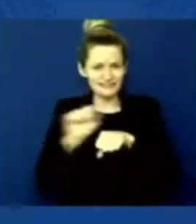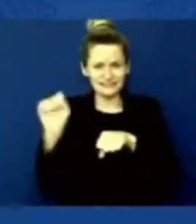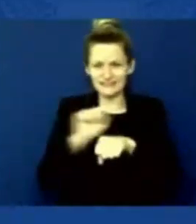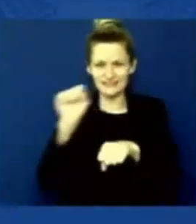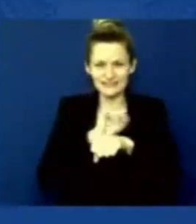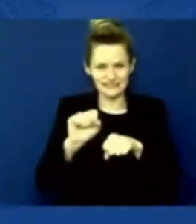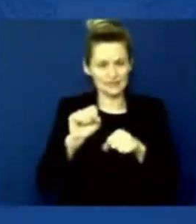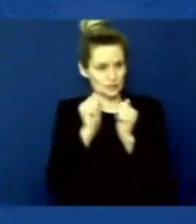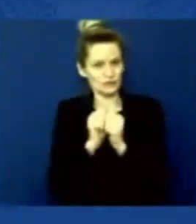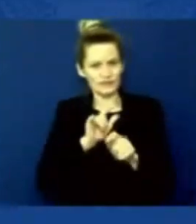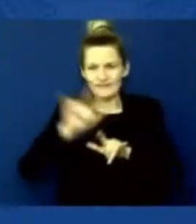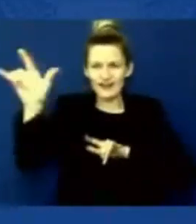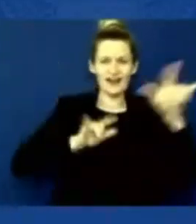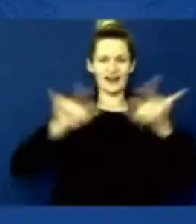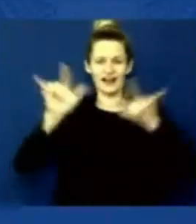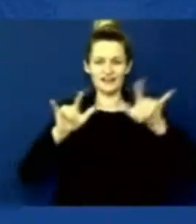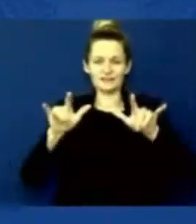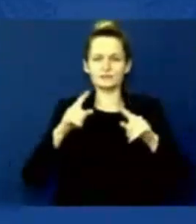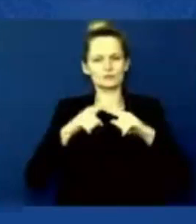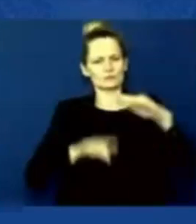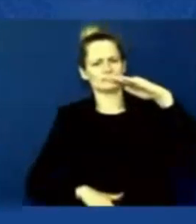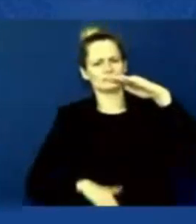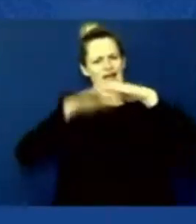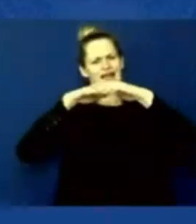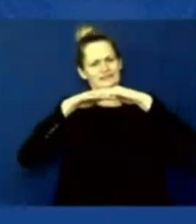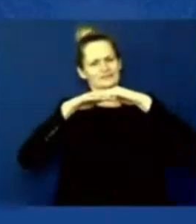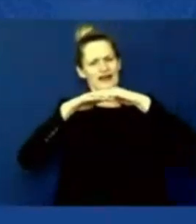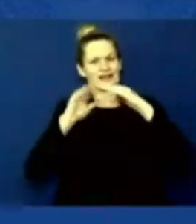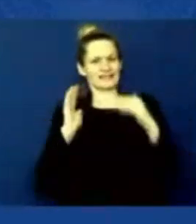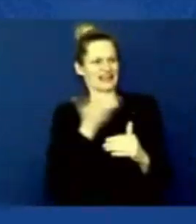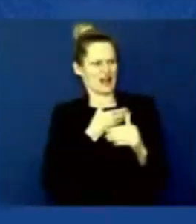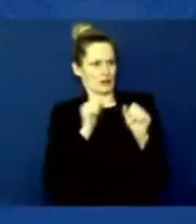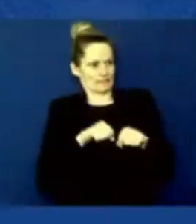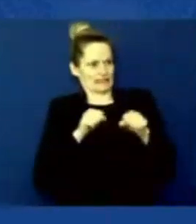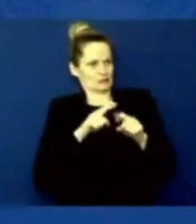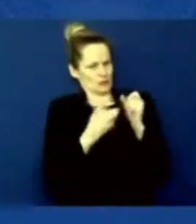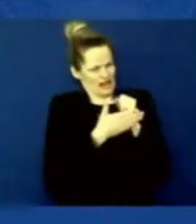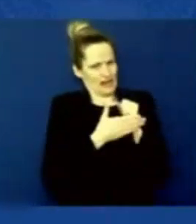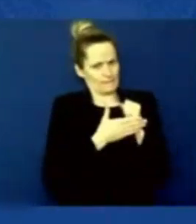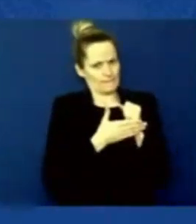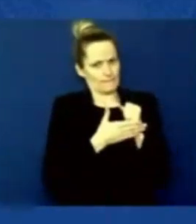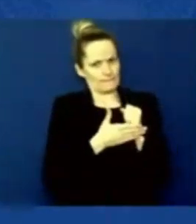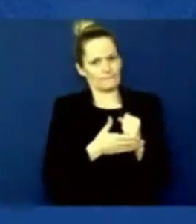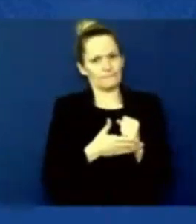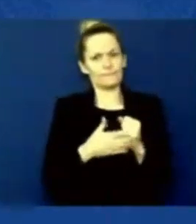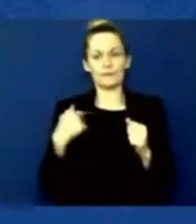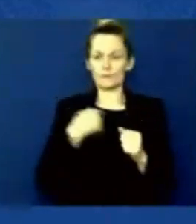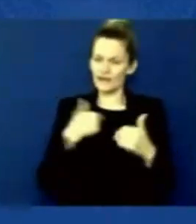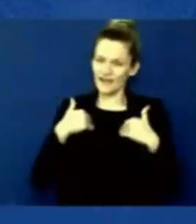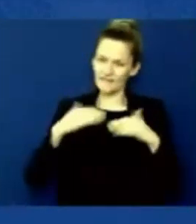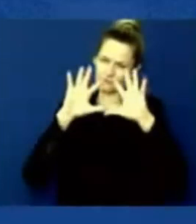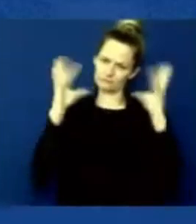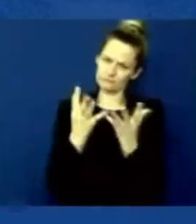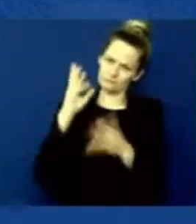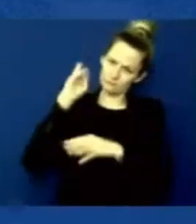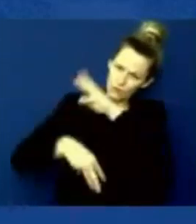evacuation capacity, we have quickly stood up an unprecedented global effort and established a series of processing stations in